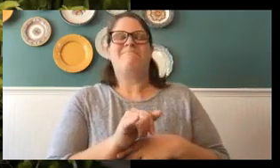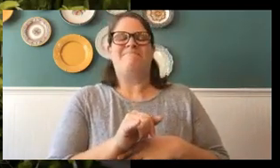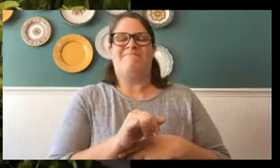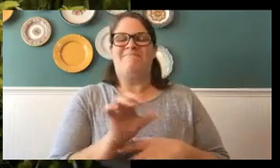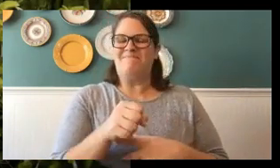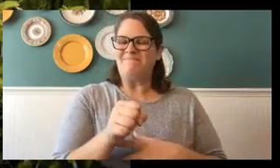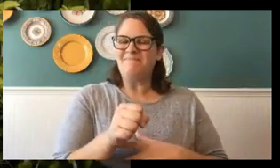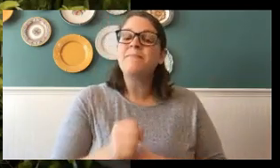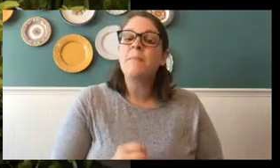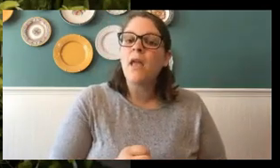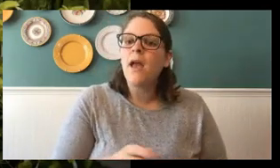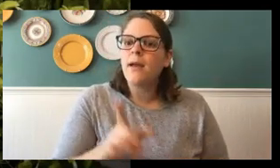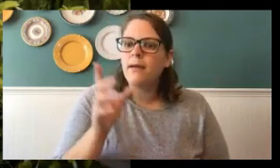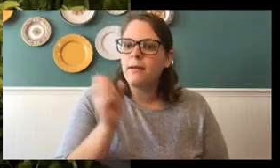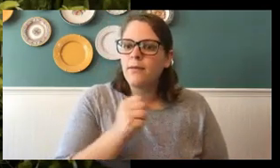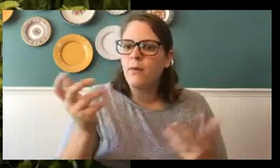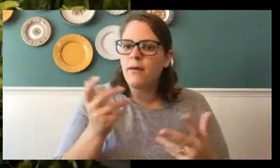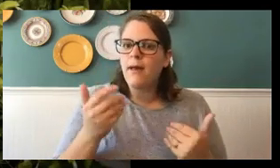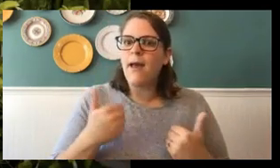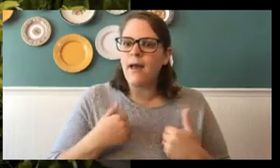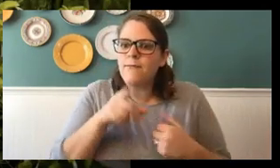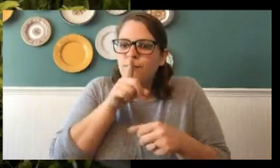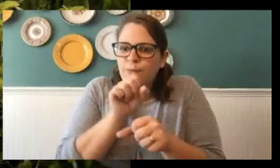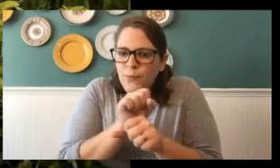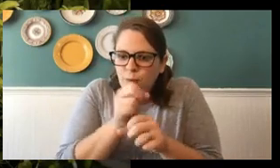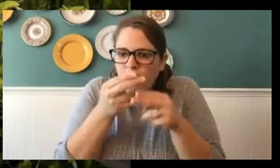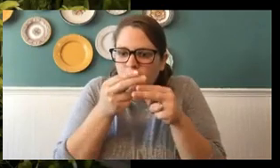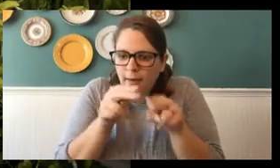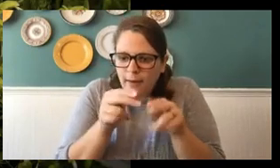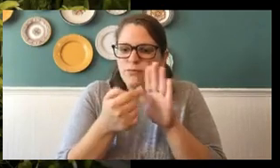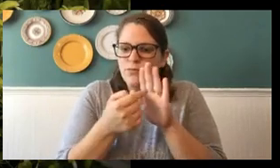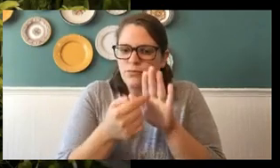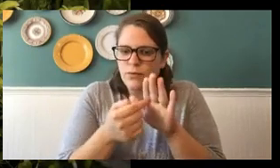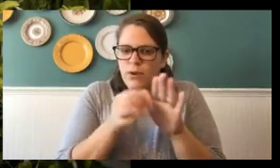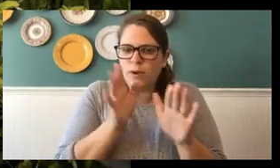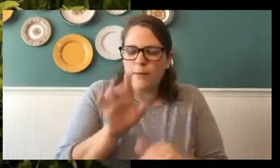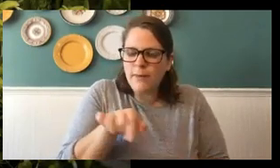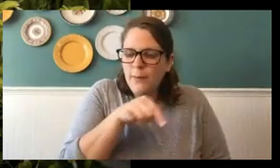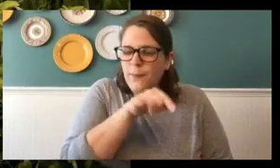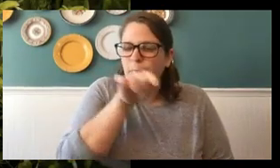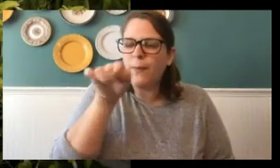guess what? I actually have an egg to show you, and it's going to be right